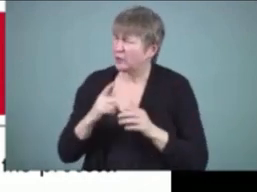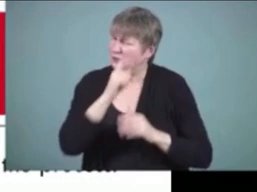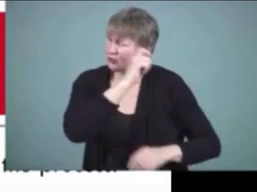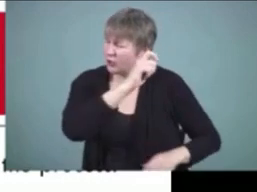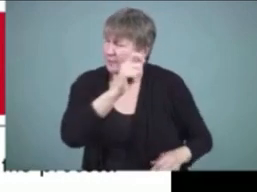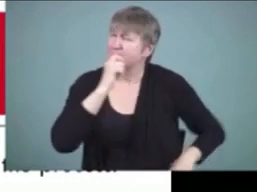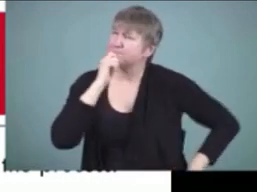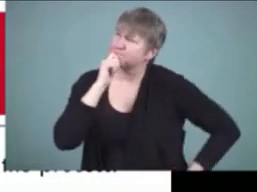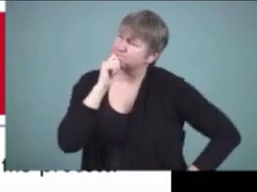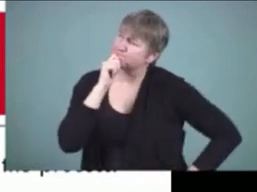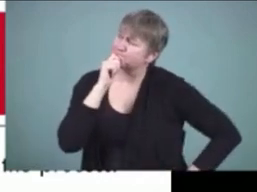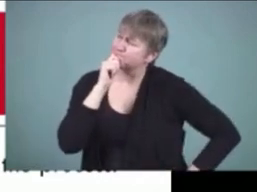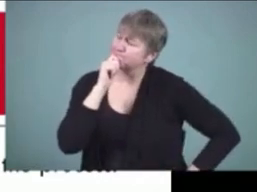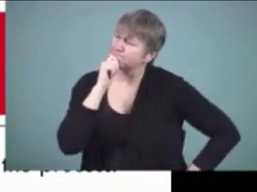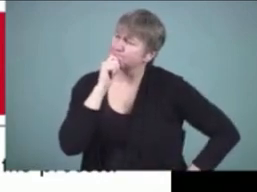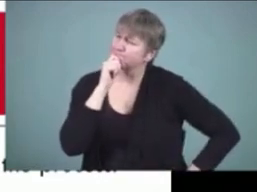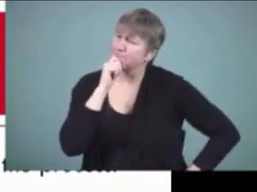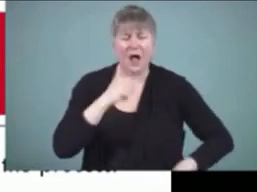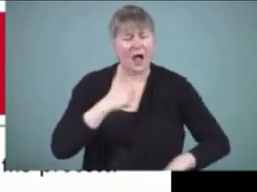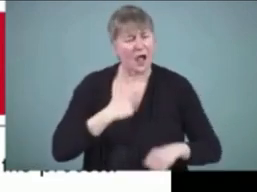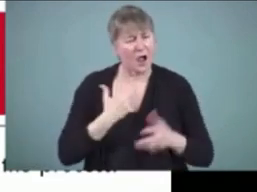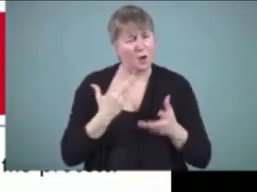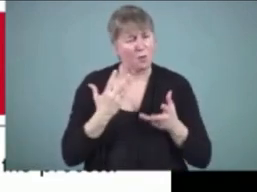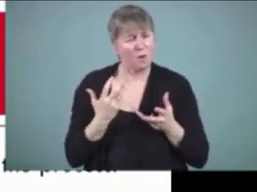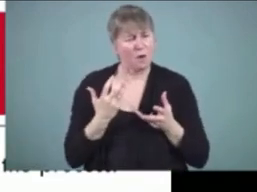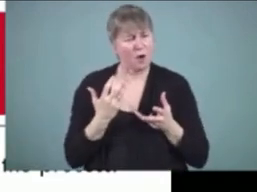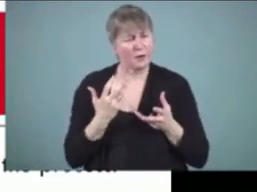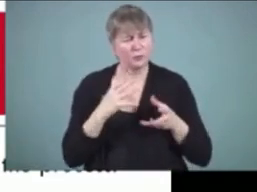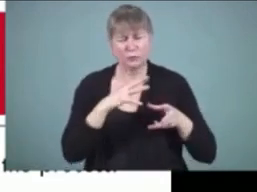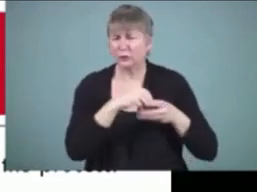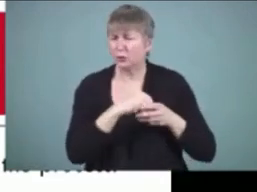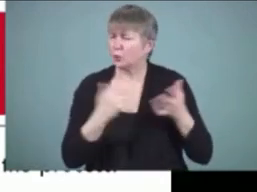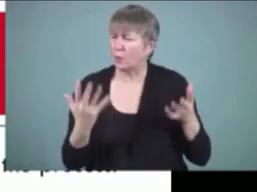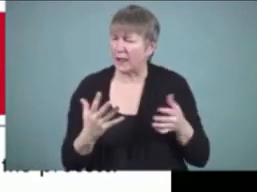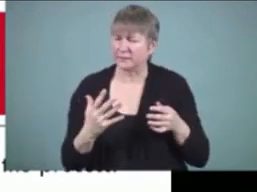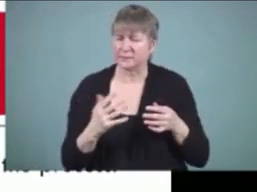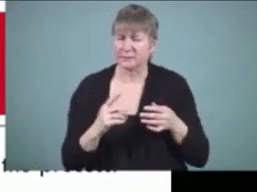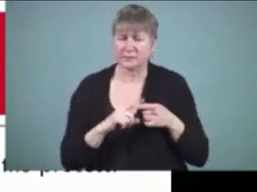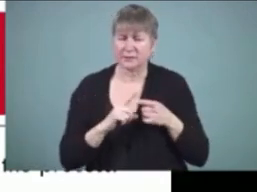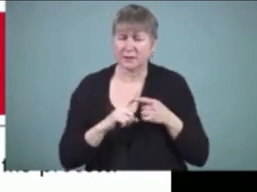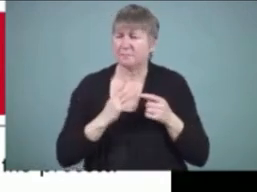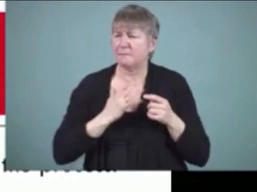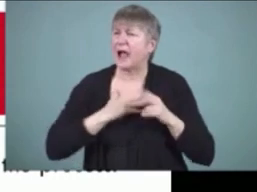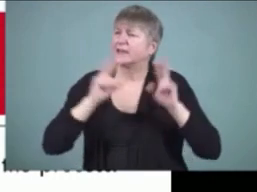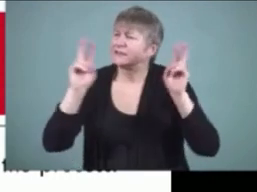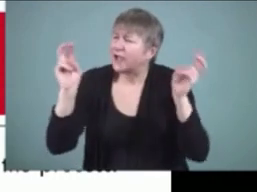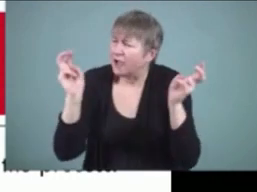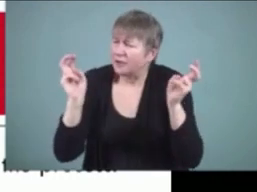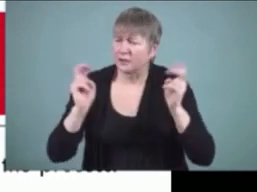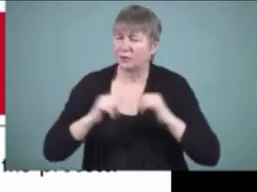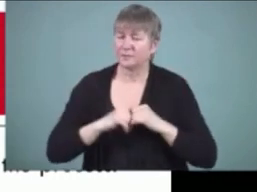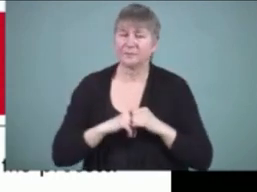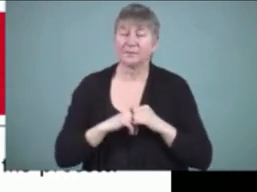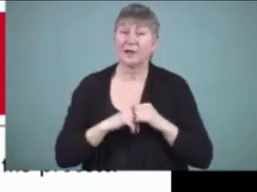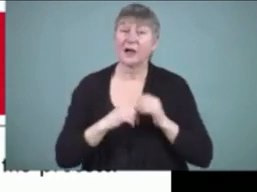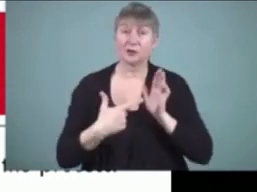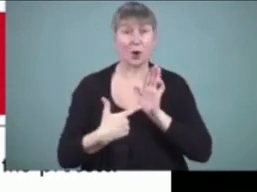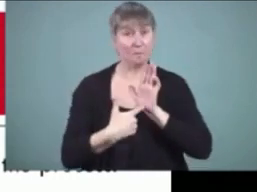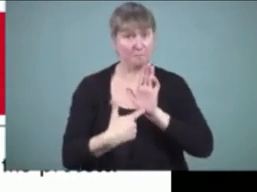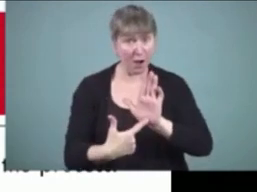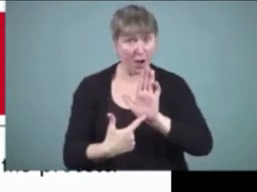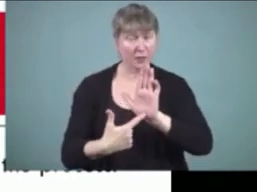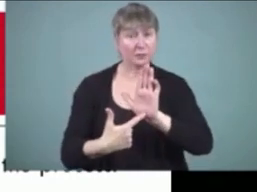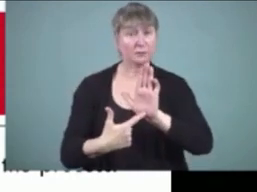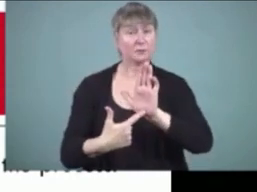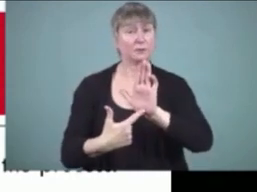hmm what kind of things do i want to include what might my title be so we would model out loud